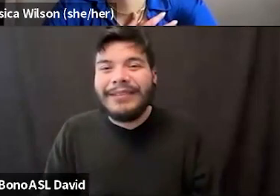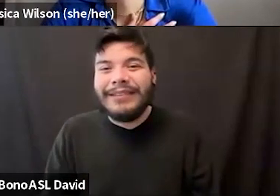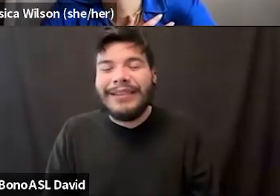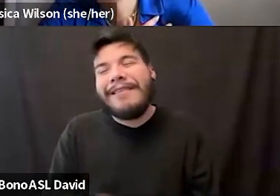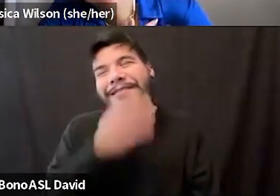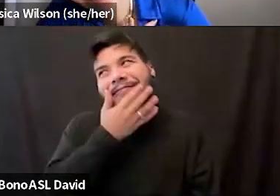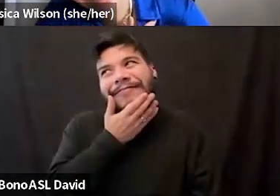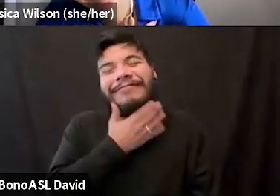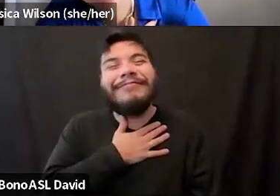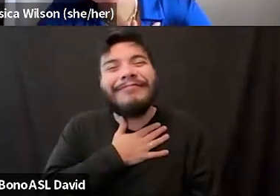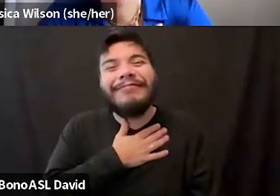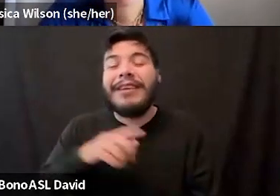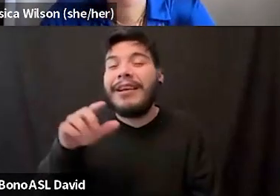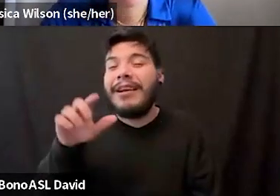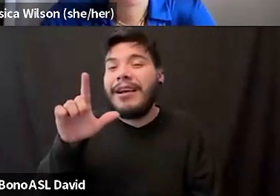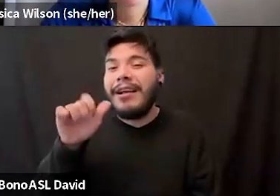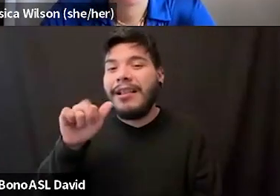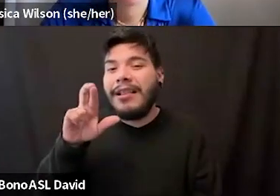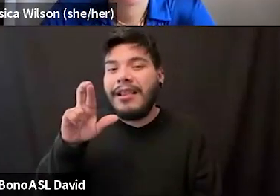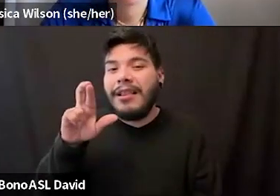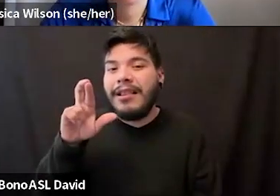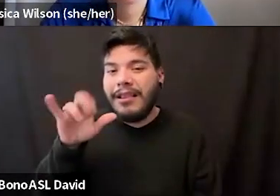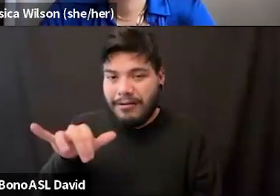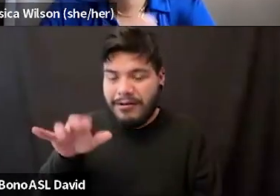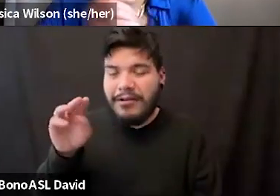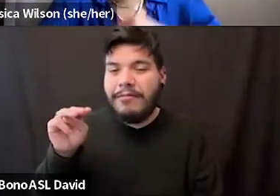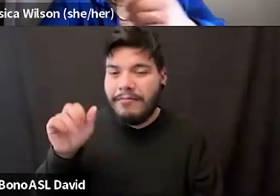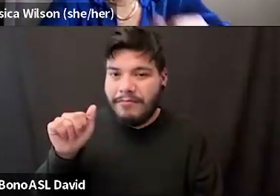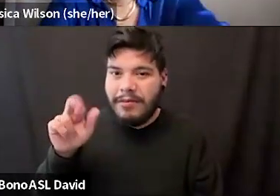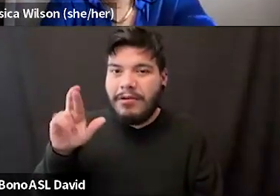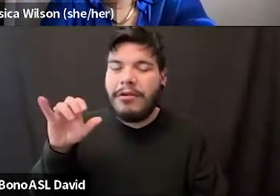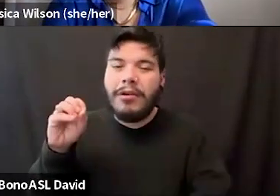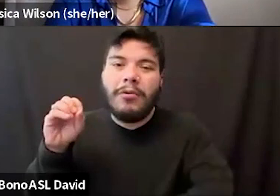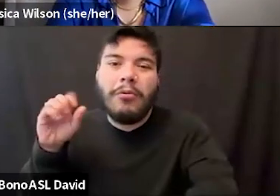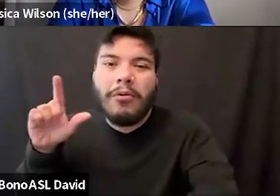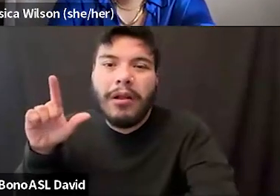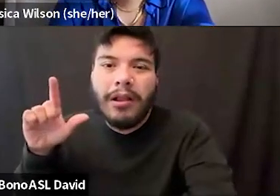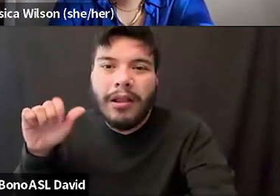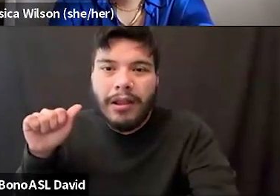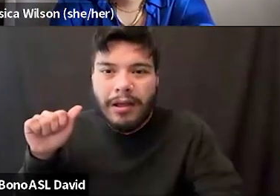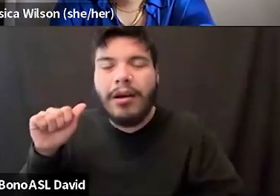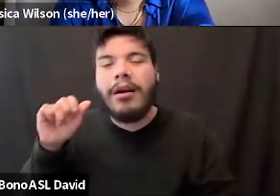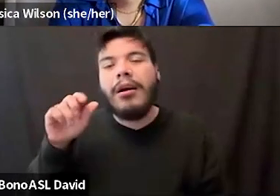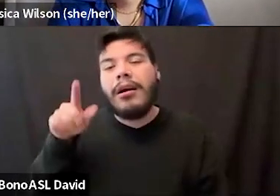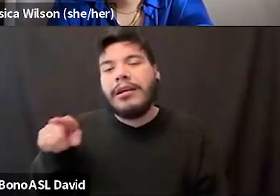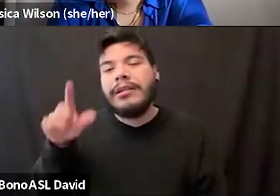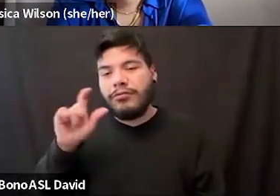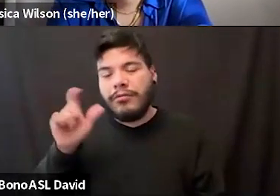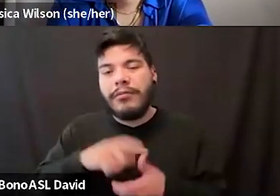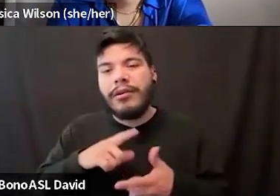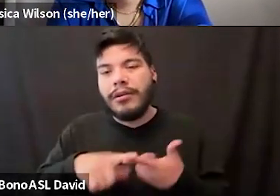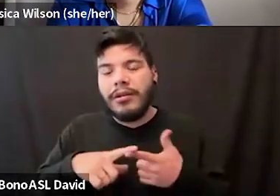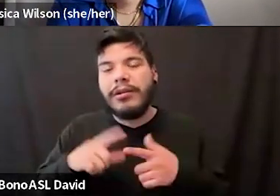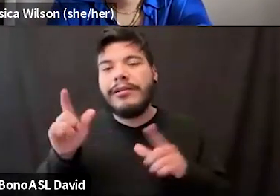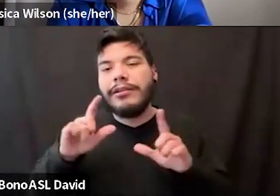um, I'm Larry Mariola on Instagram. I'm on there the most on TikTok. I'm coming